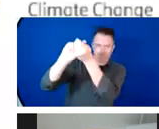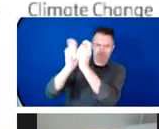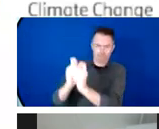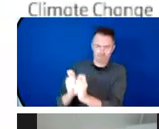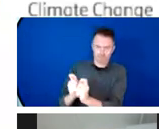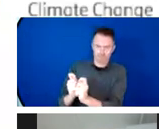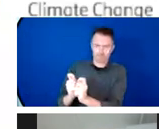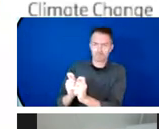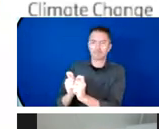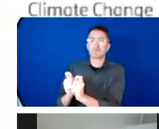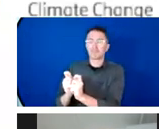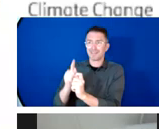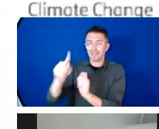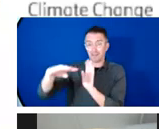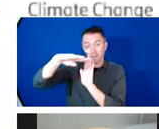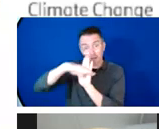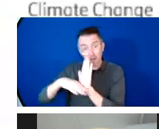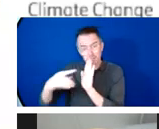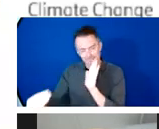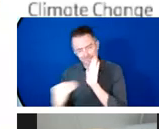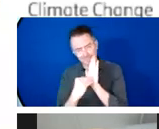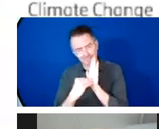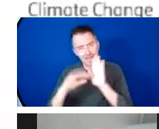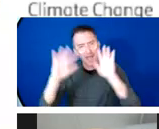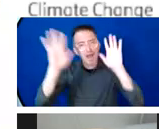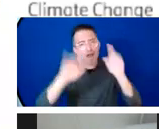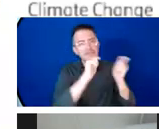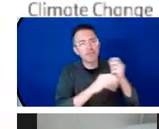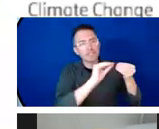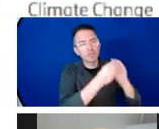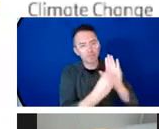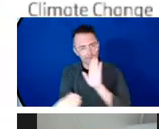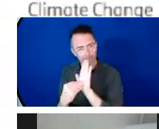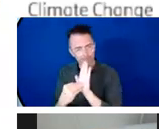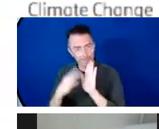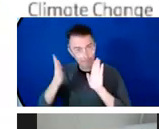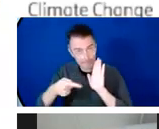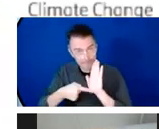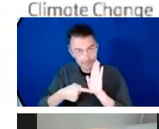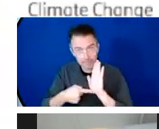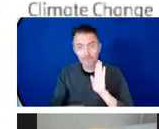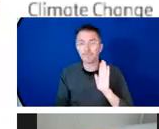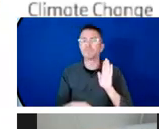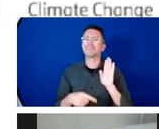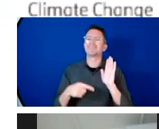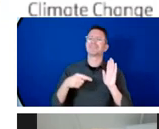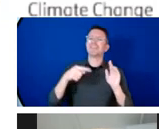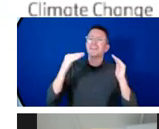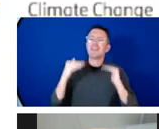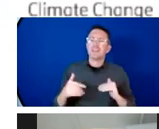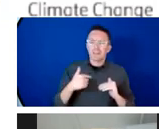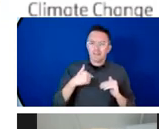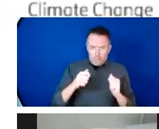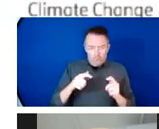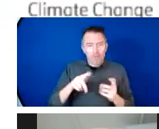adaptation by strengthening the adaptation measures that affect gender. we